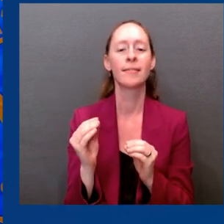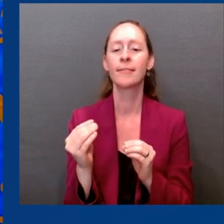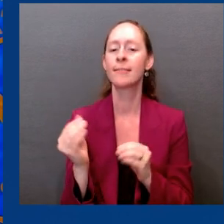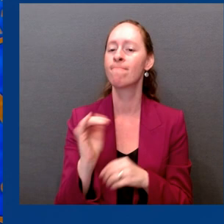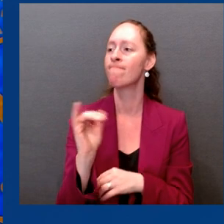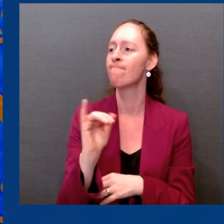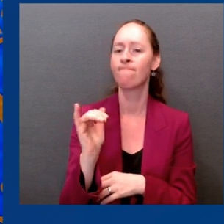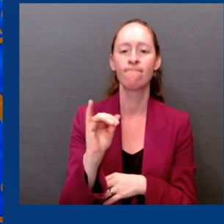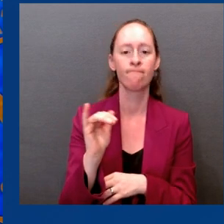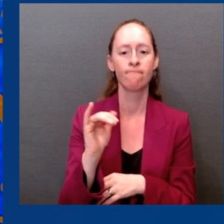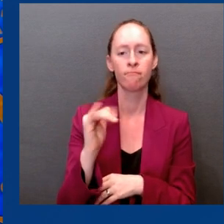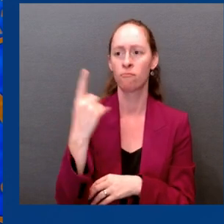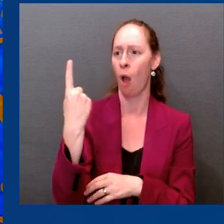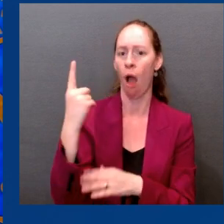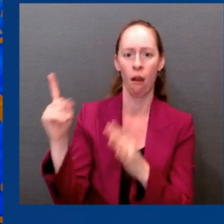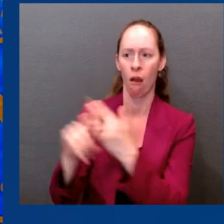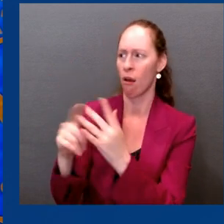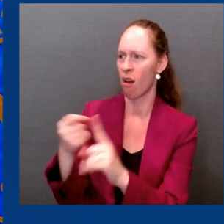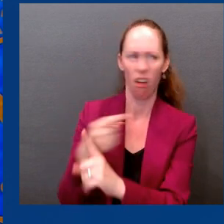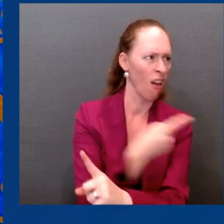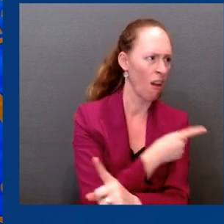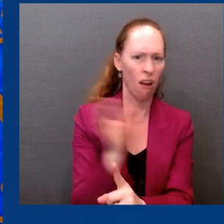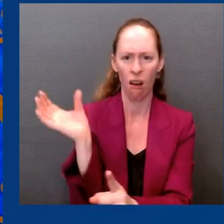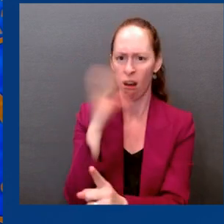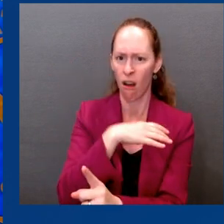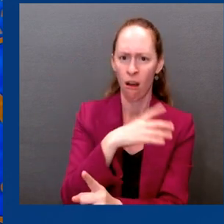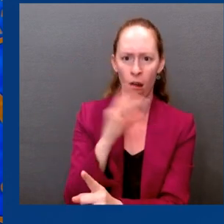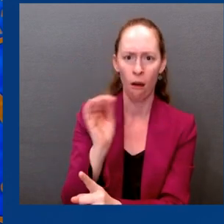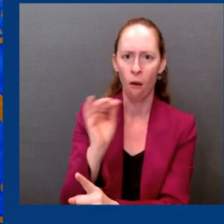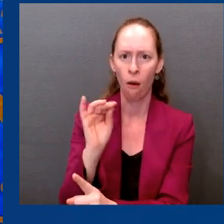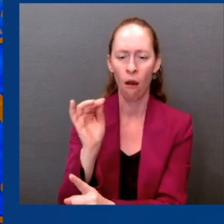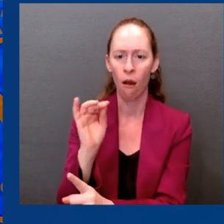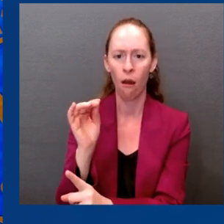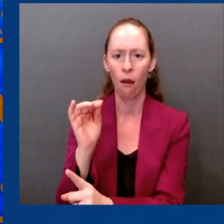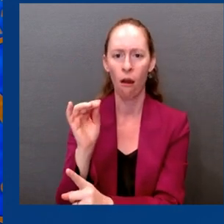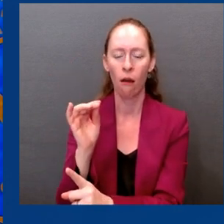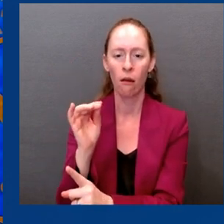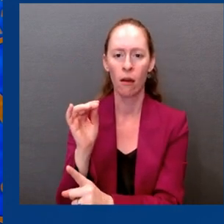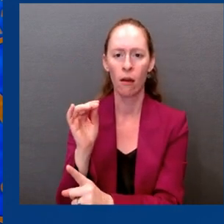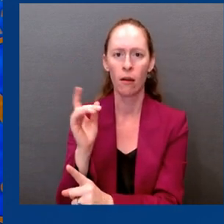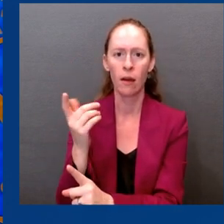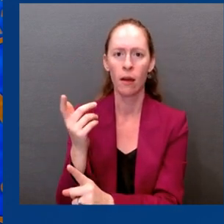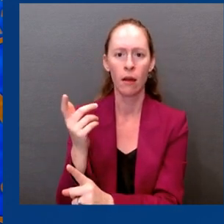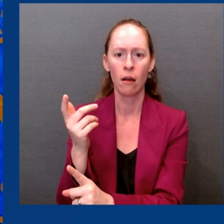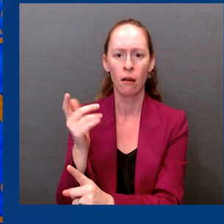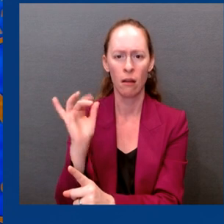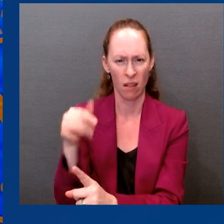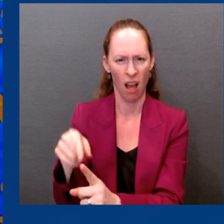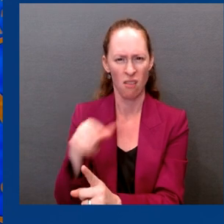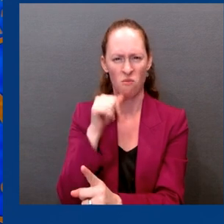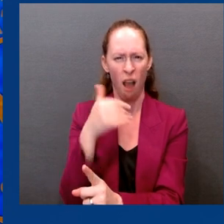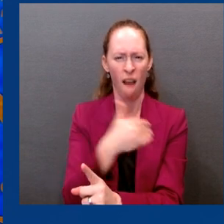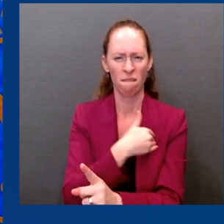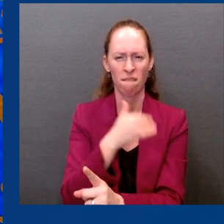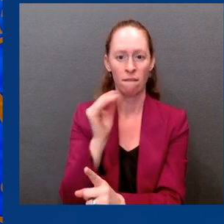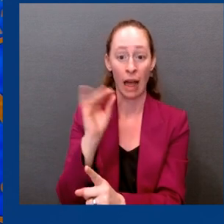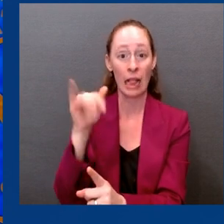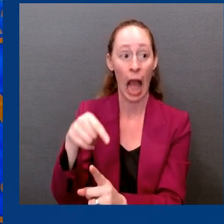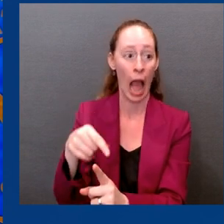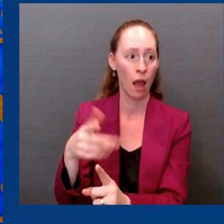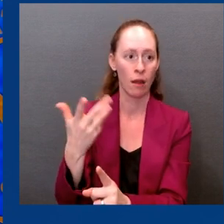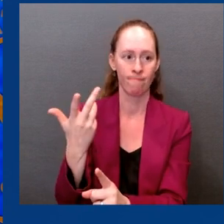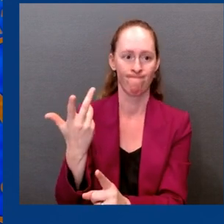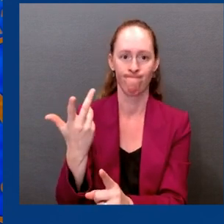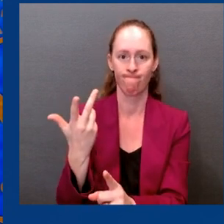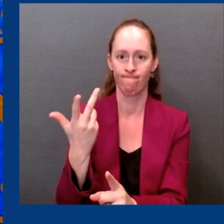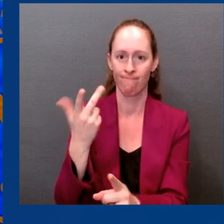that will allow us to quickly move to address that. But let's say we don't get a real big difference over the